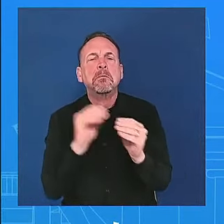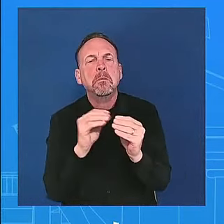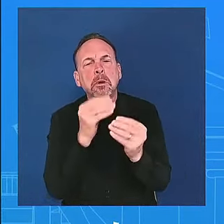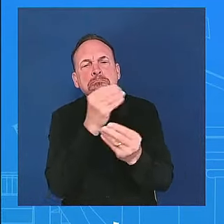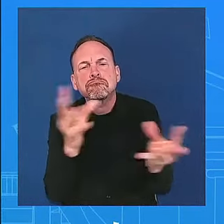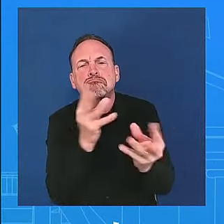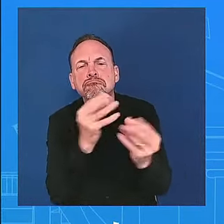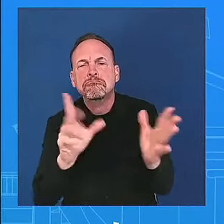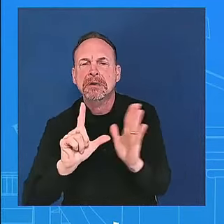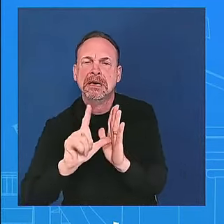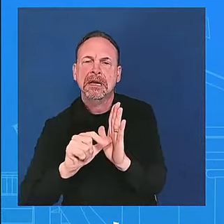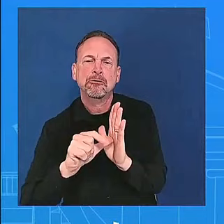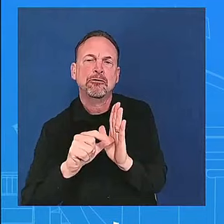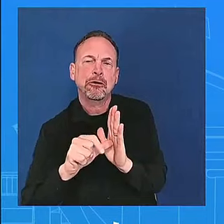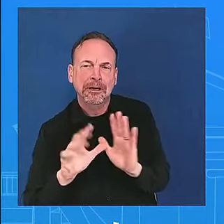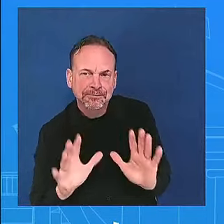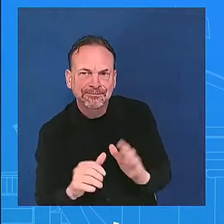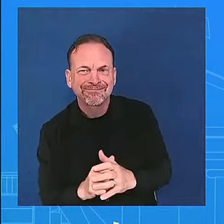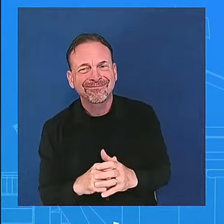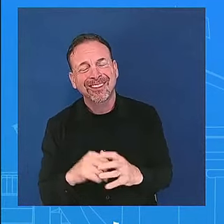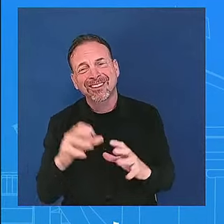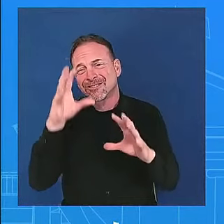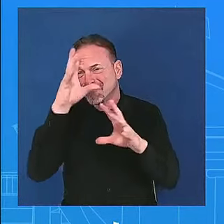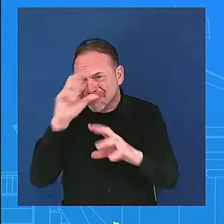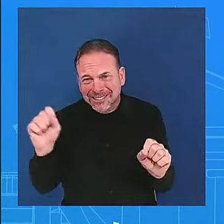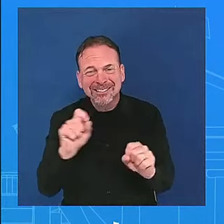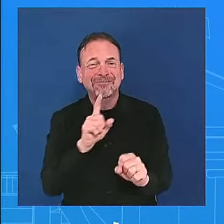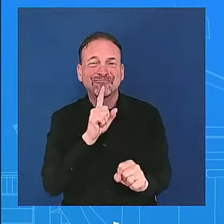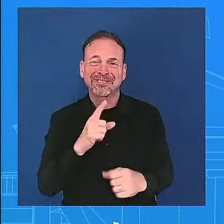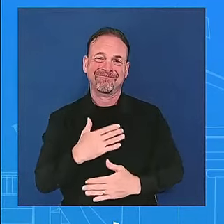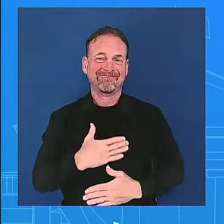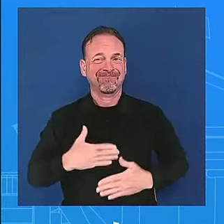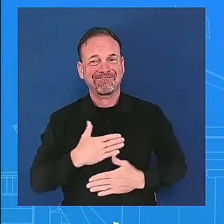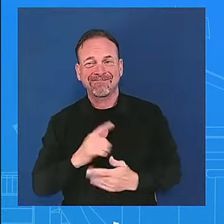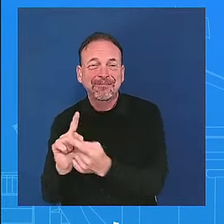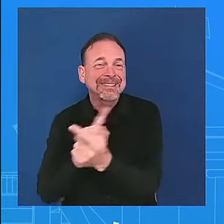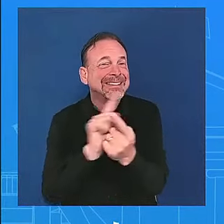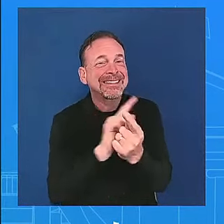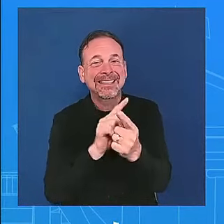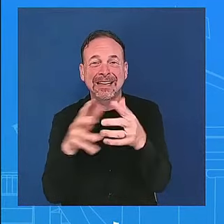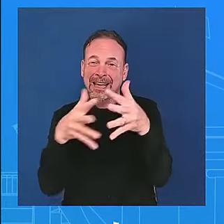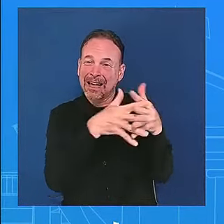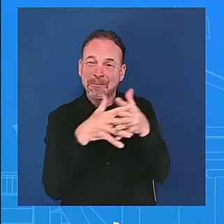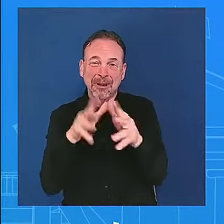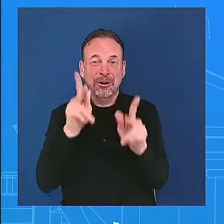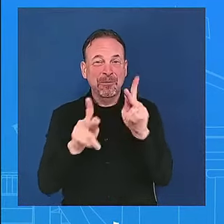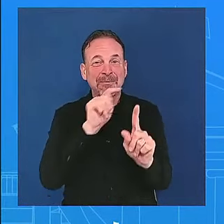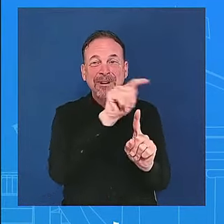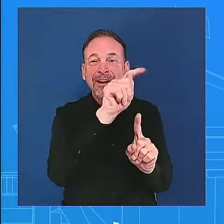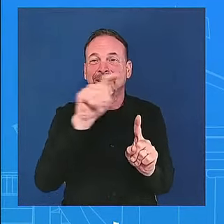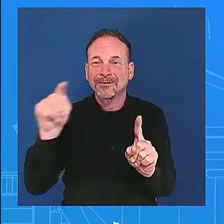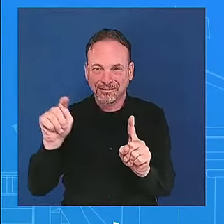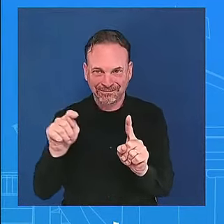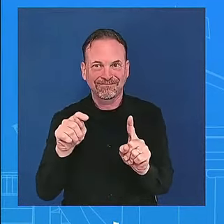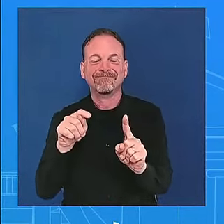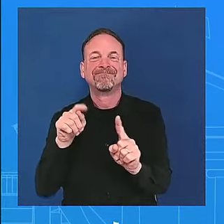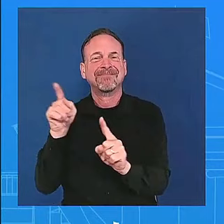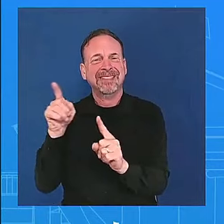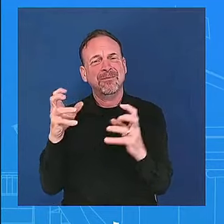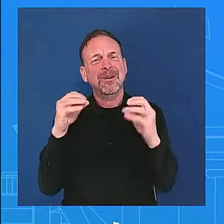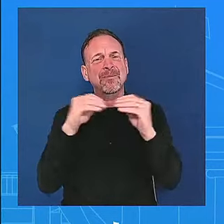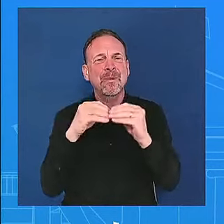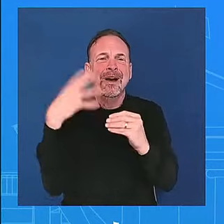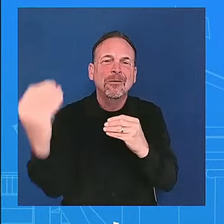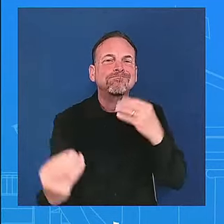i think that's one of the ways that we are more effective right when the president gets out there can't speak to the campaign that's something that the campaign can